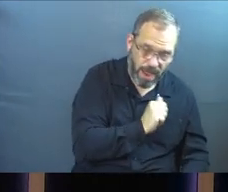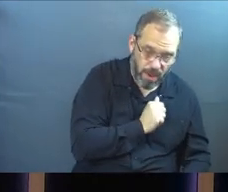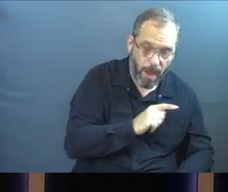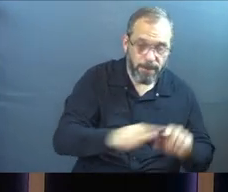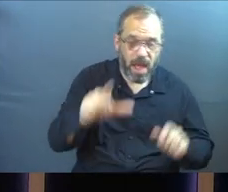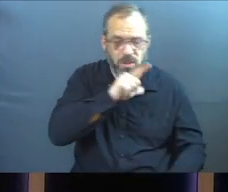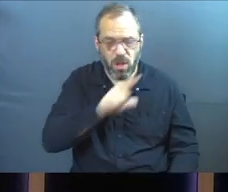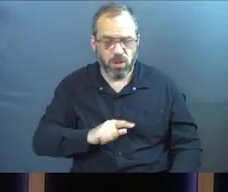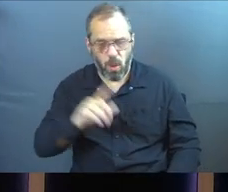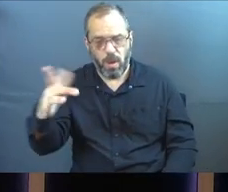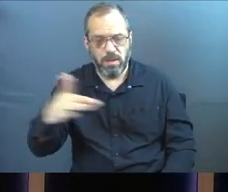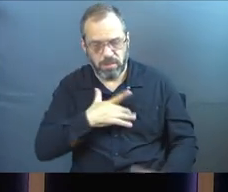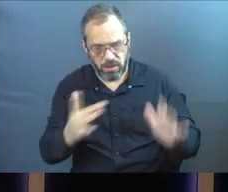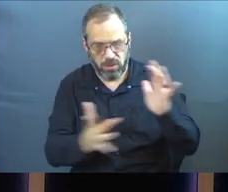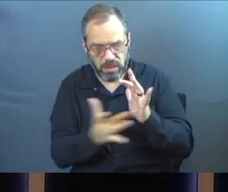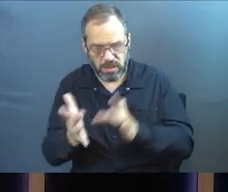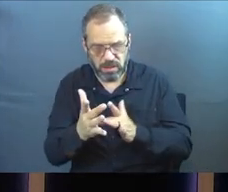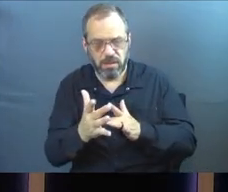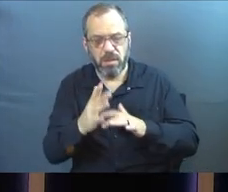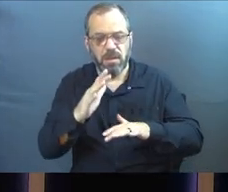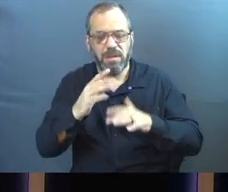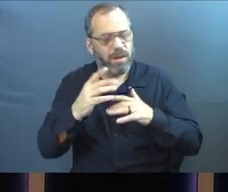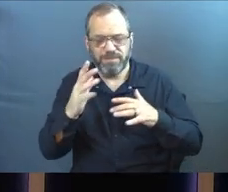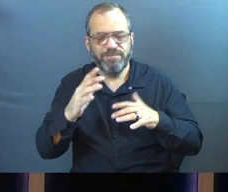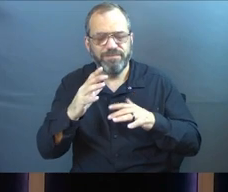Yet the Lord laid on him the sins of us all.